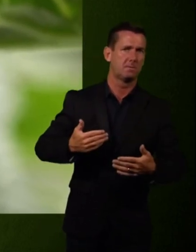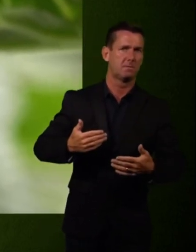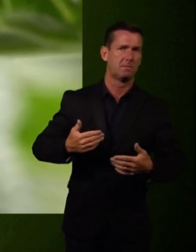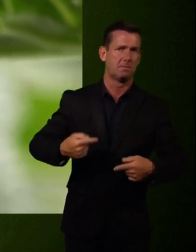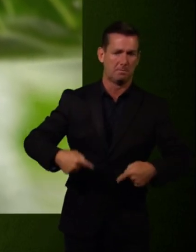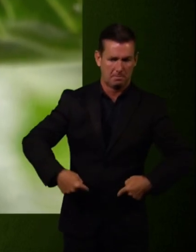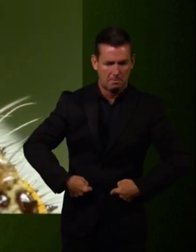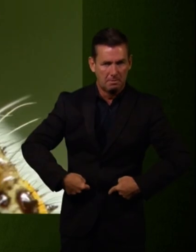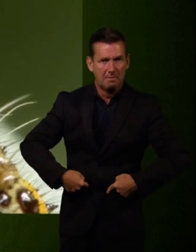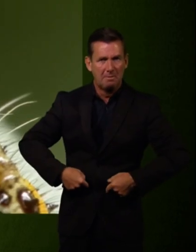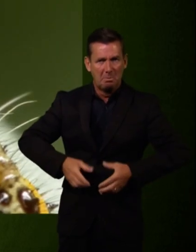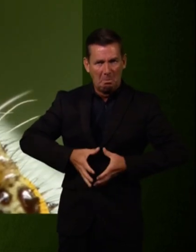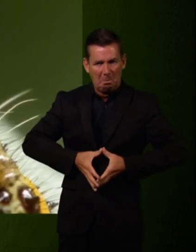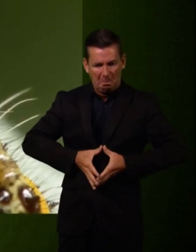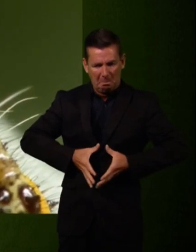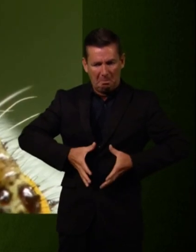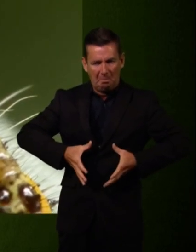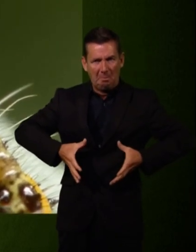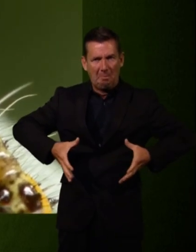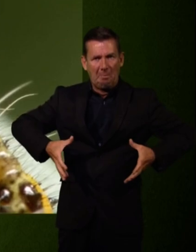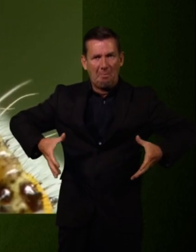too do the wasp larvae.